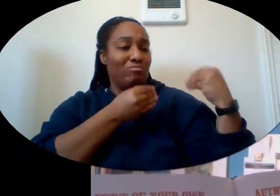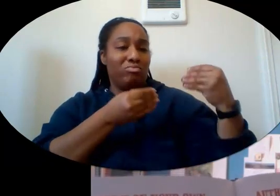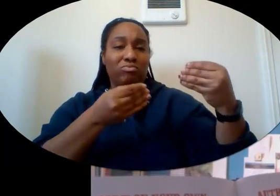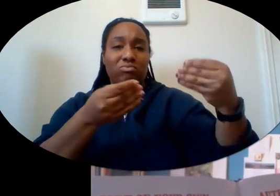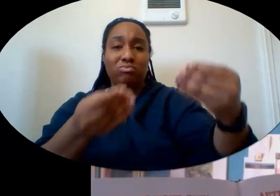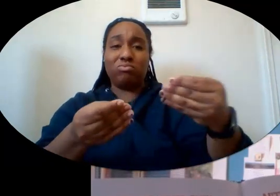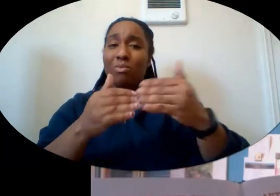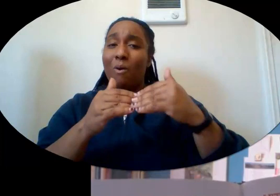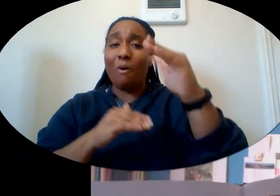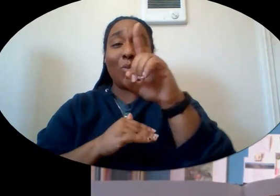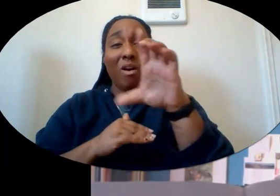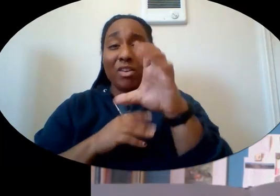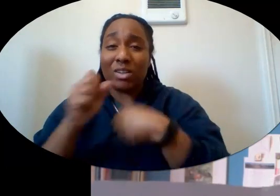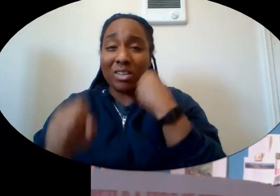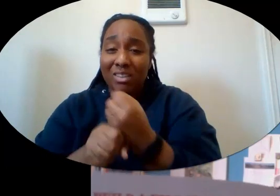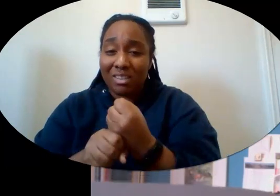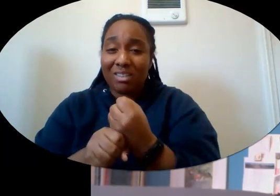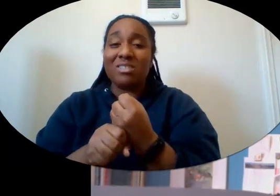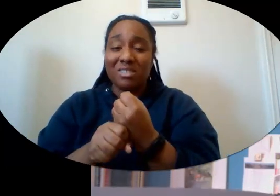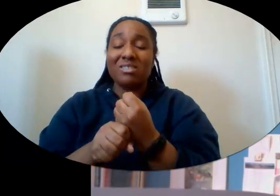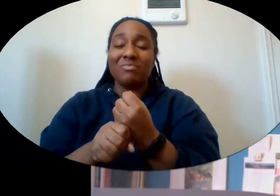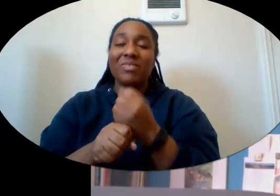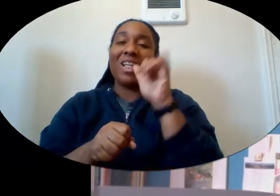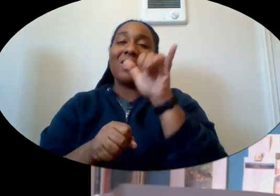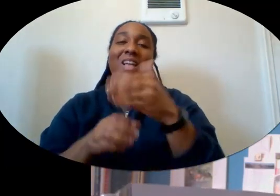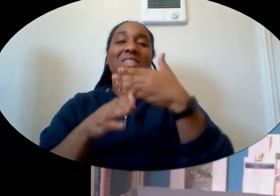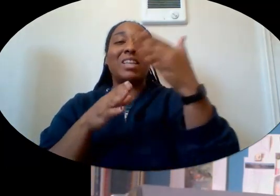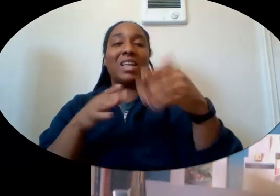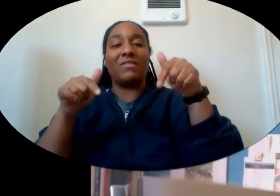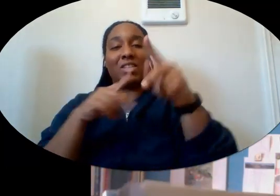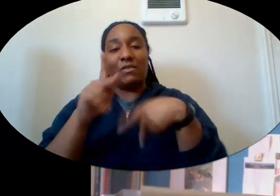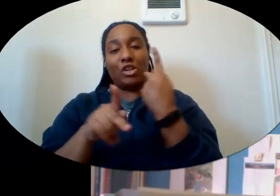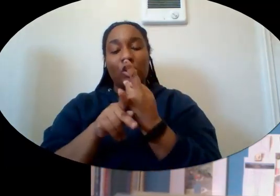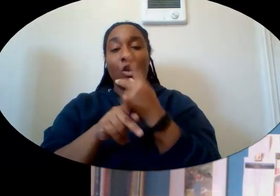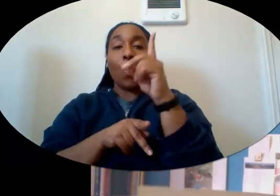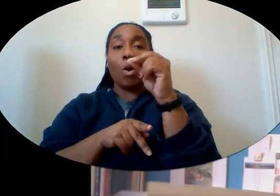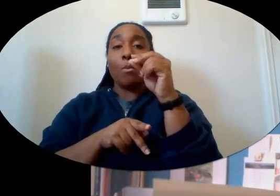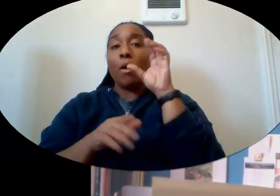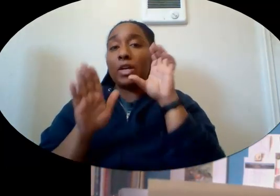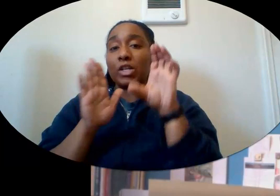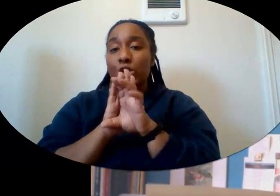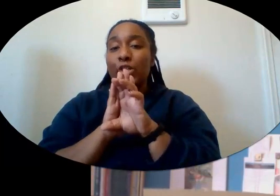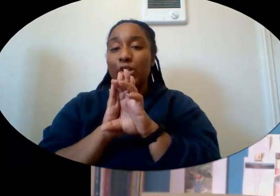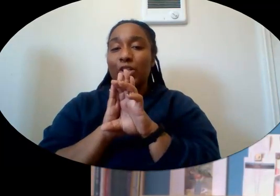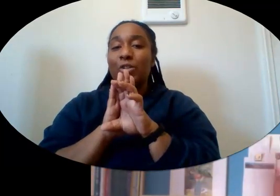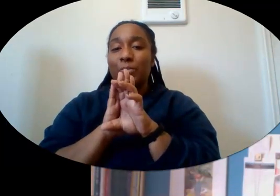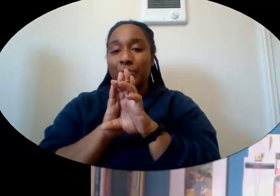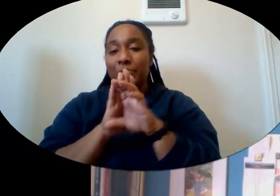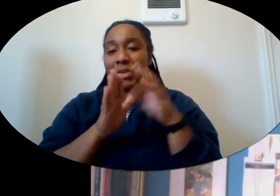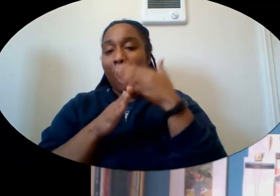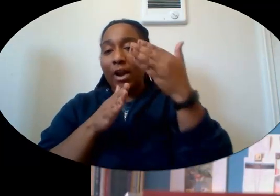for more than a hundred years. That's the end of this version. There's one more picture. There's our end papers.